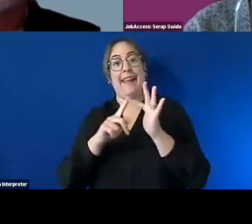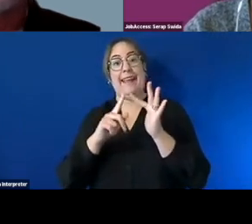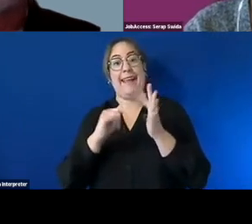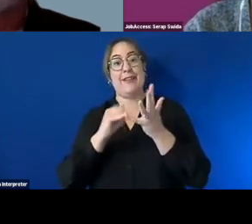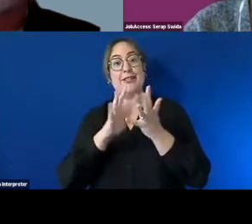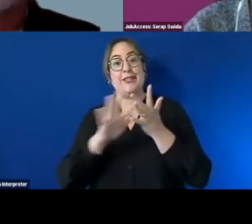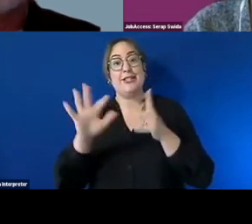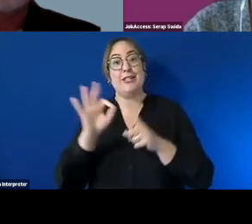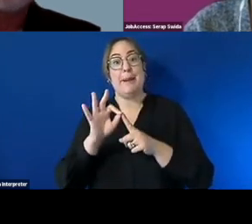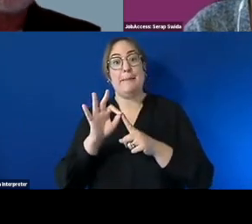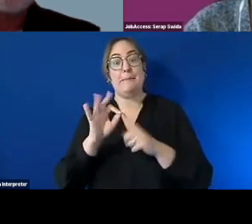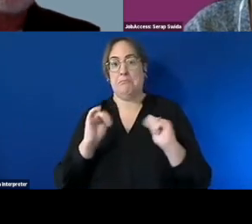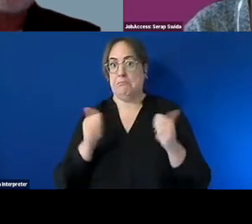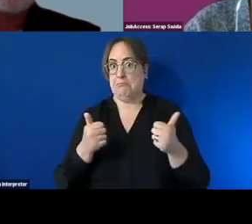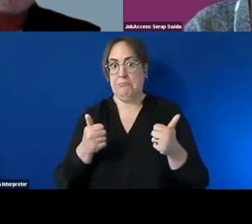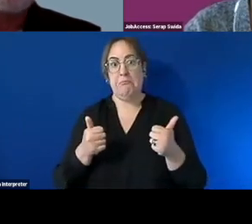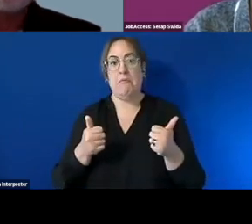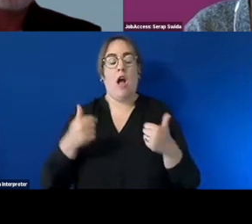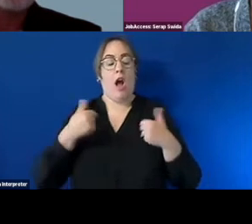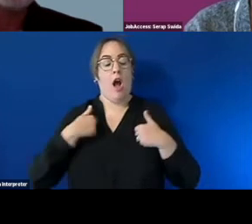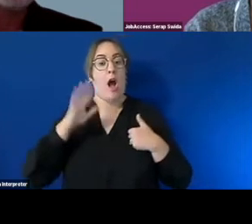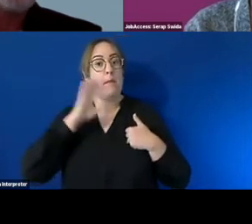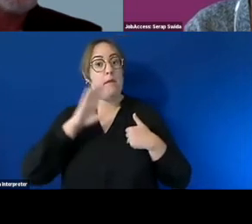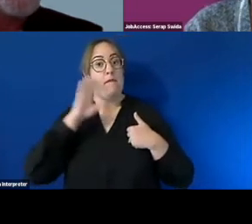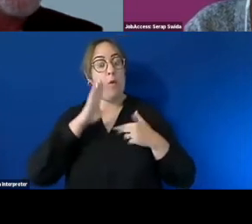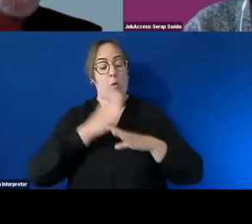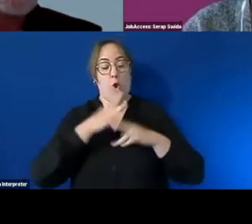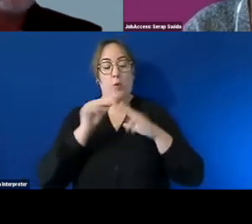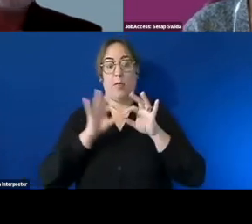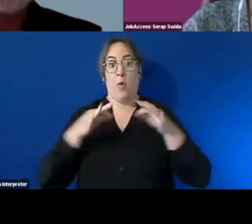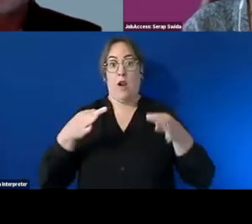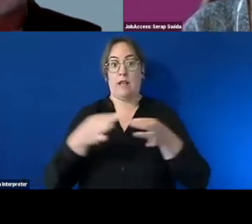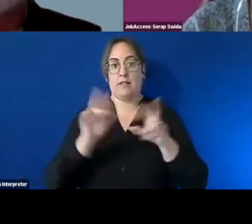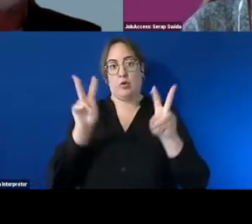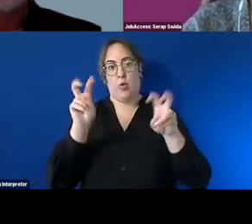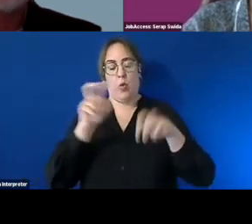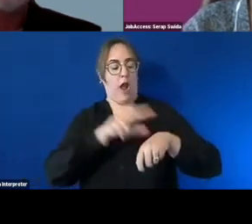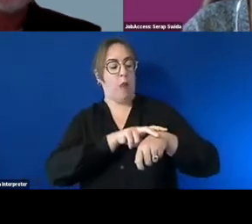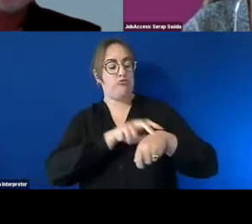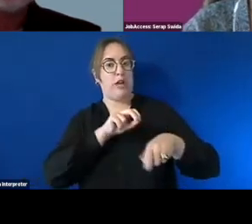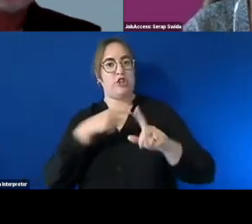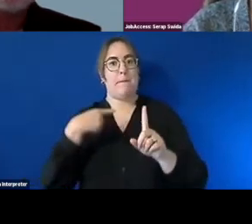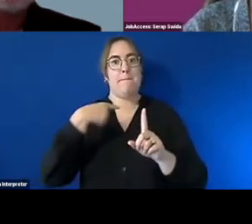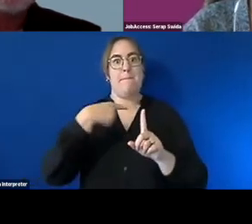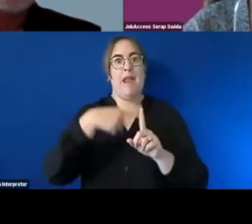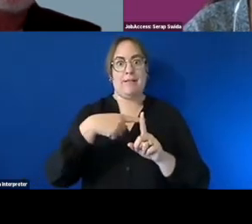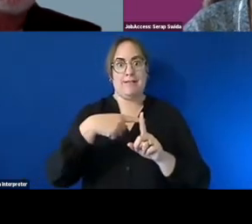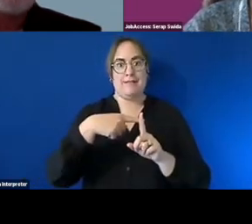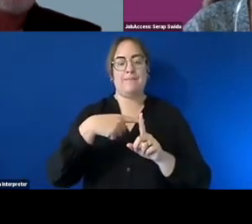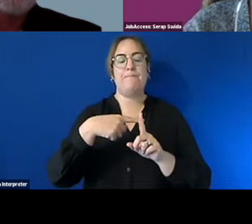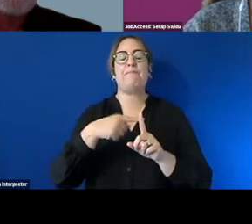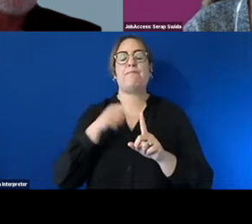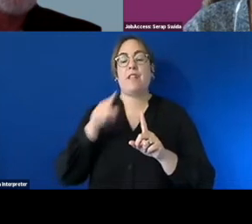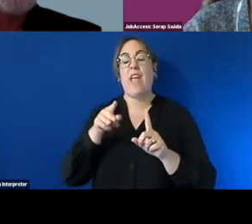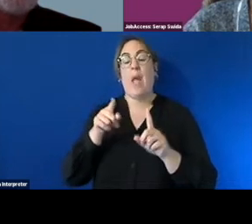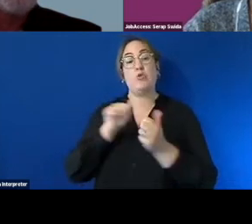background um i used to work with an organization called apprenticeships plus who uh a group training organization uh and